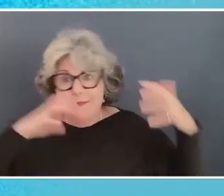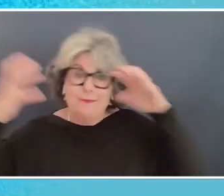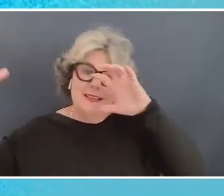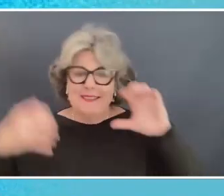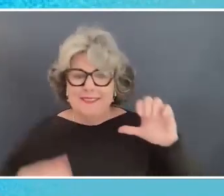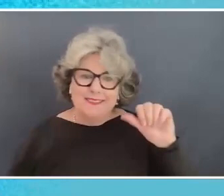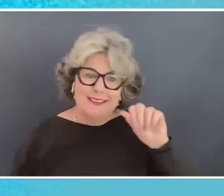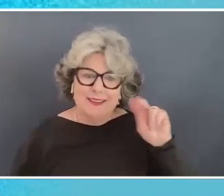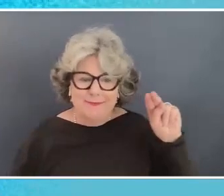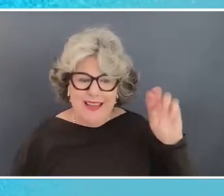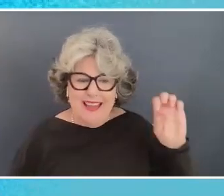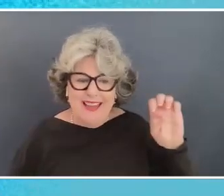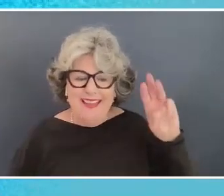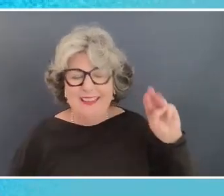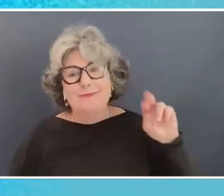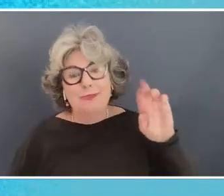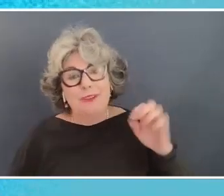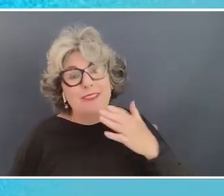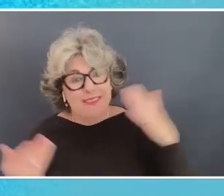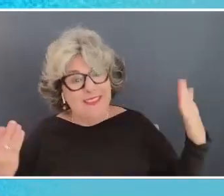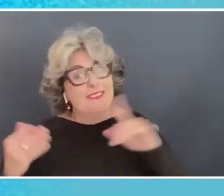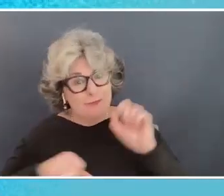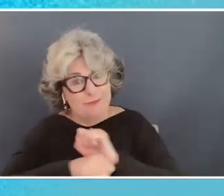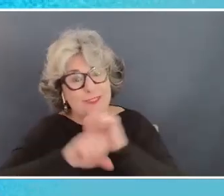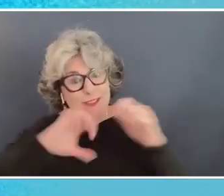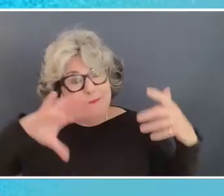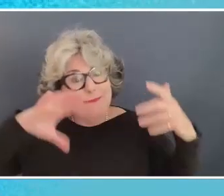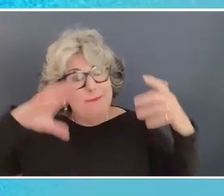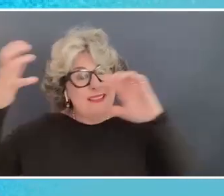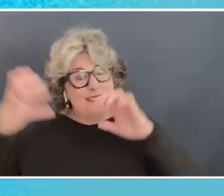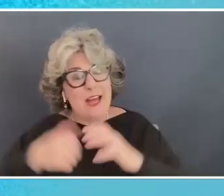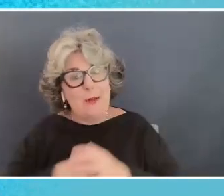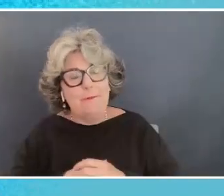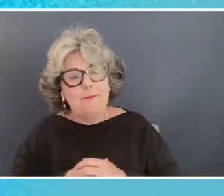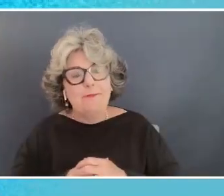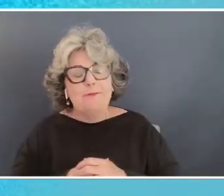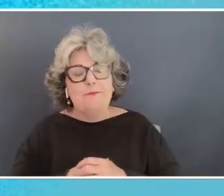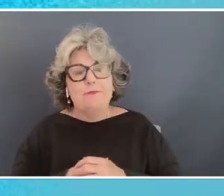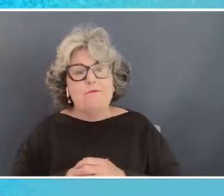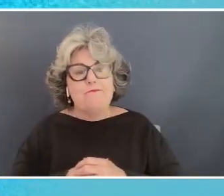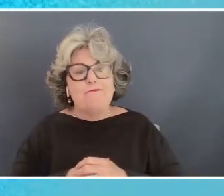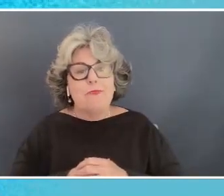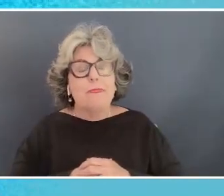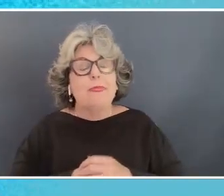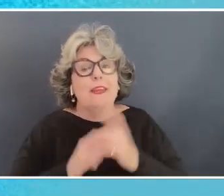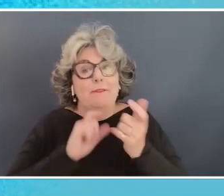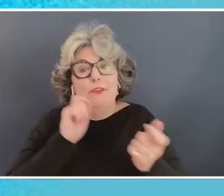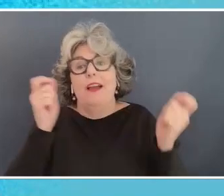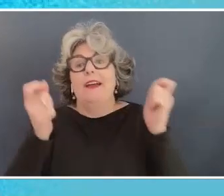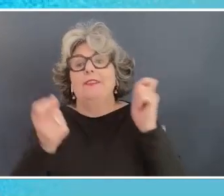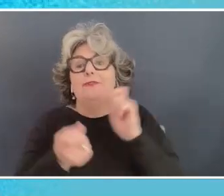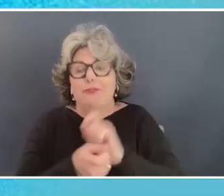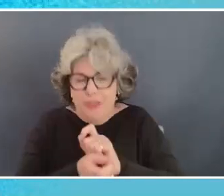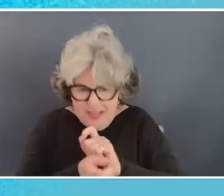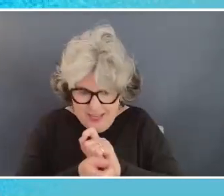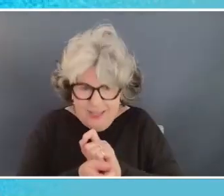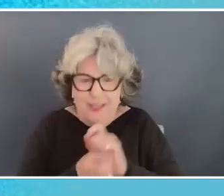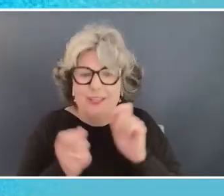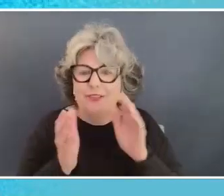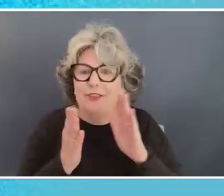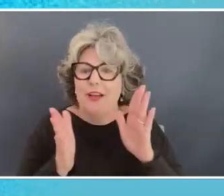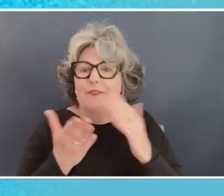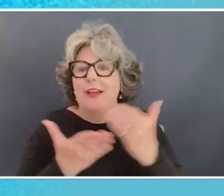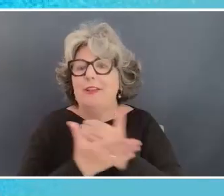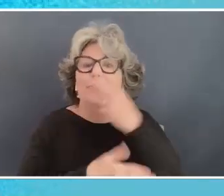everywhere you look stuff is messed up so if you had to do a revised edition of a new world